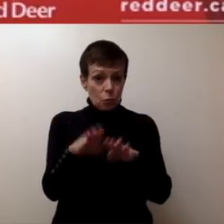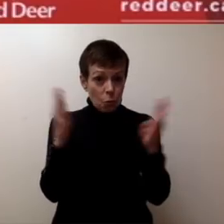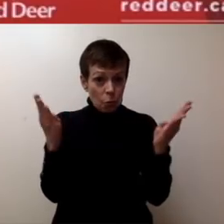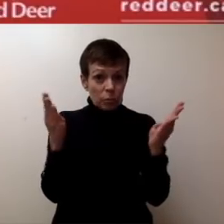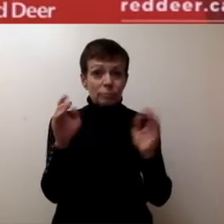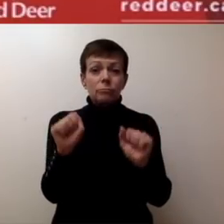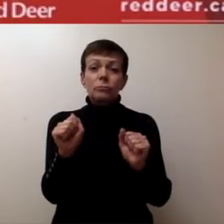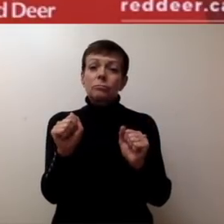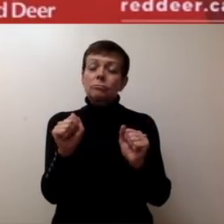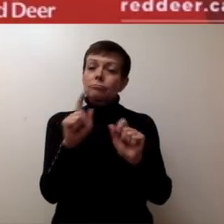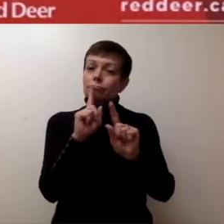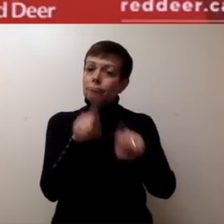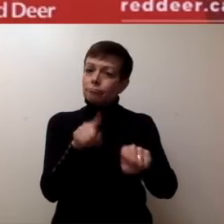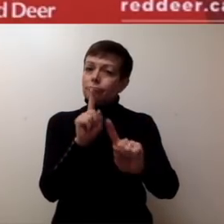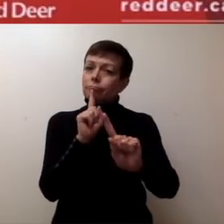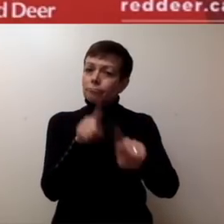questions.